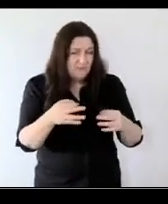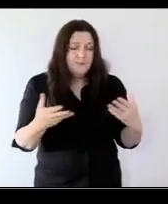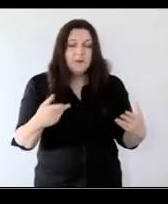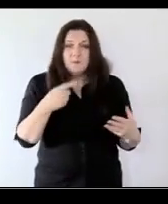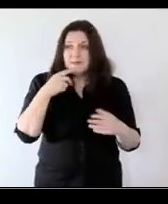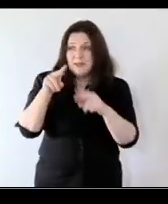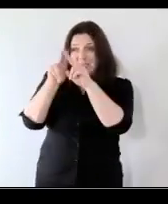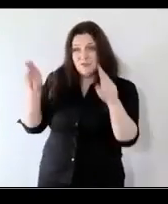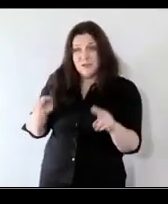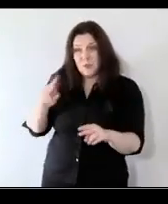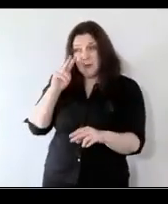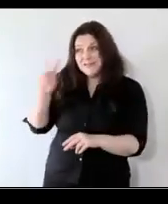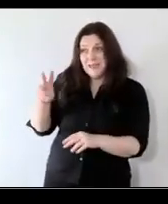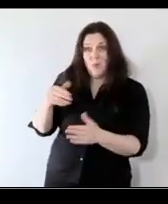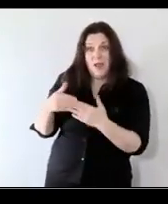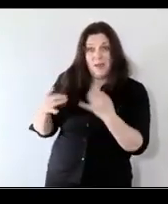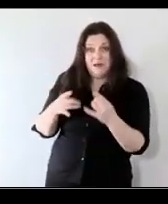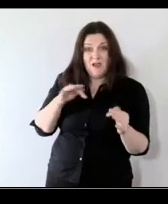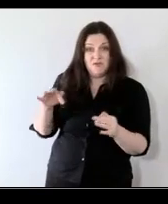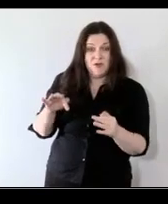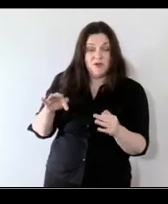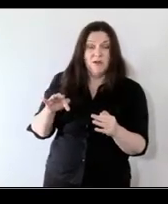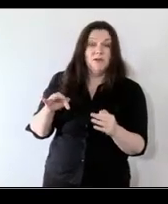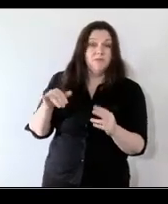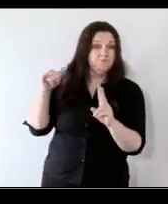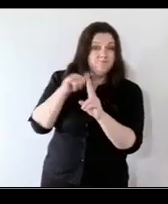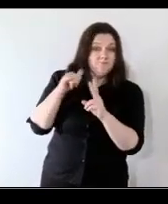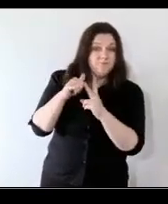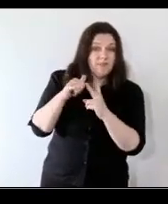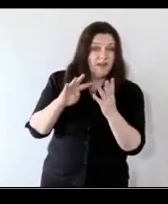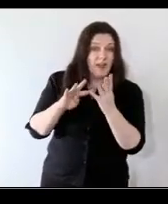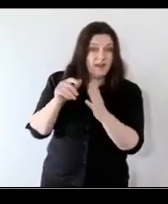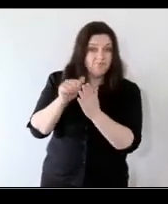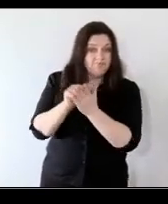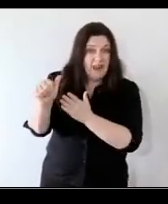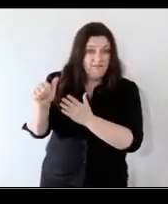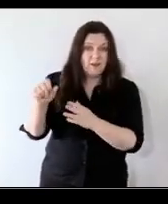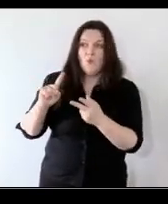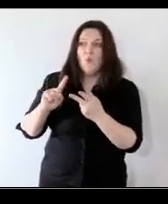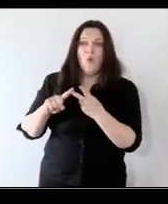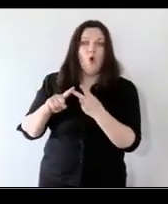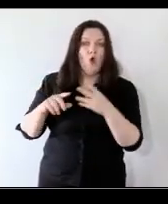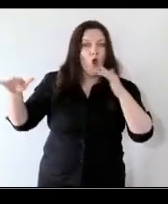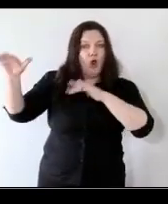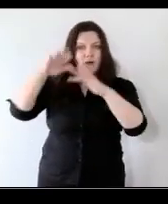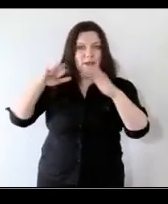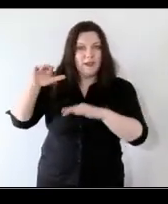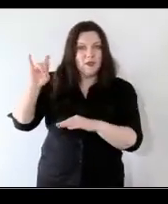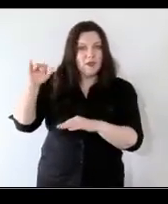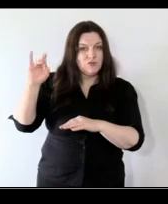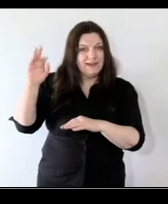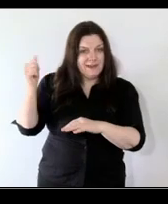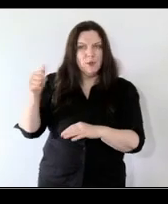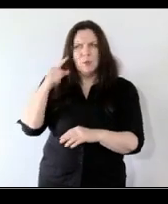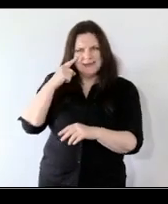have looked at the impact of 9 11 or hurricane katrina that you can see effects on children and young people for several years to come and this